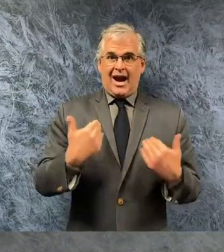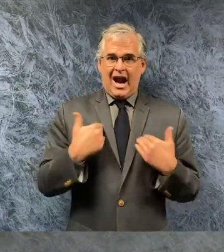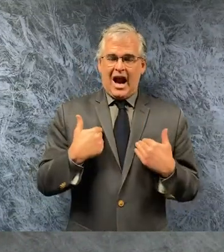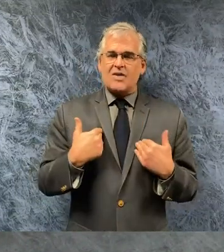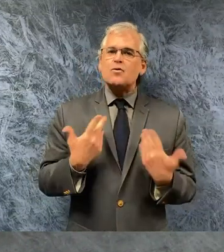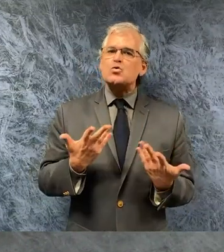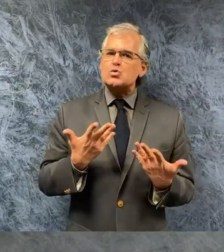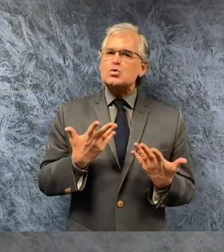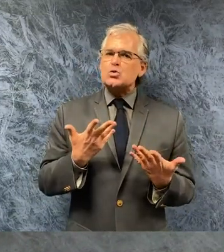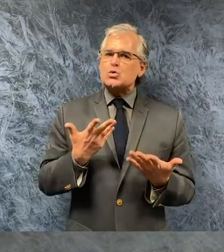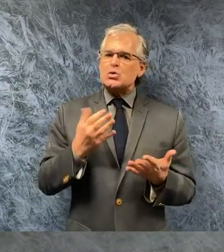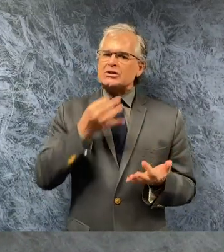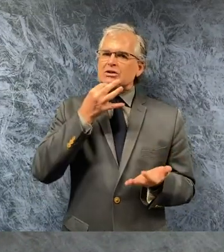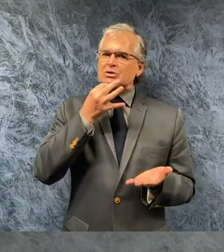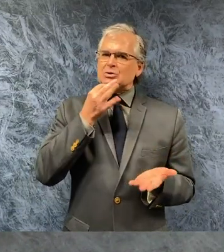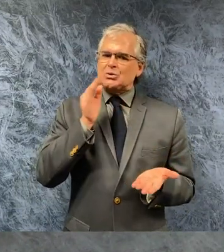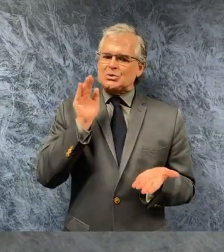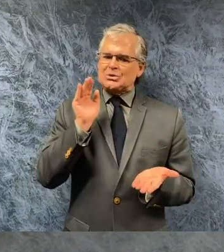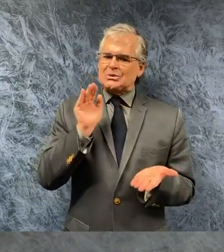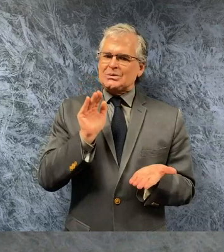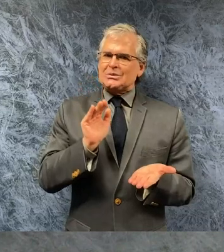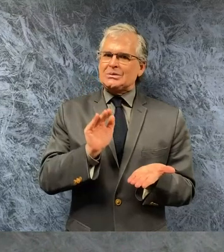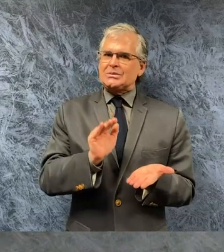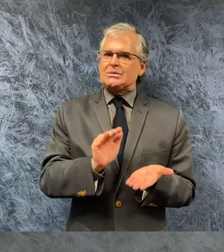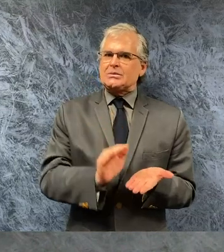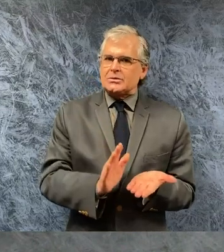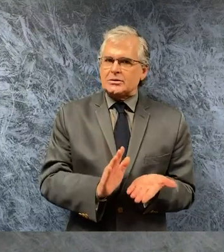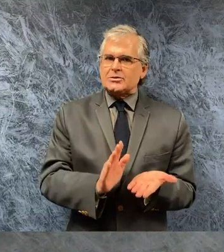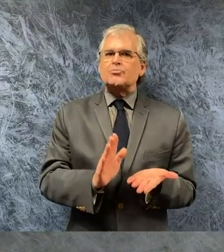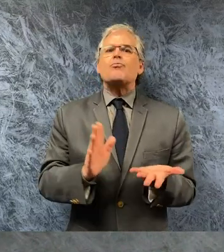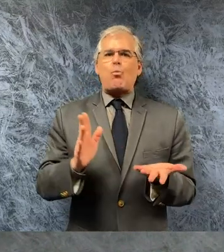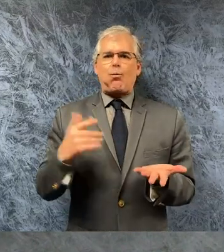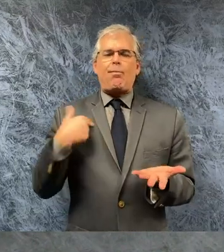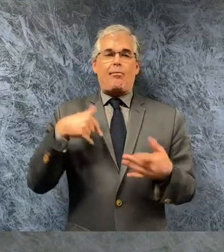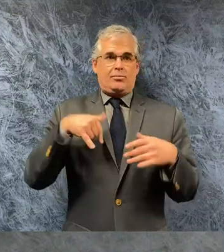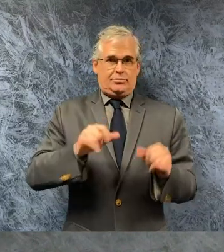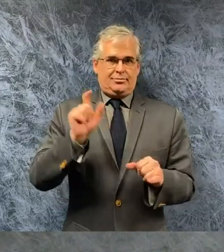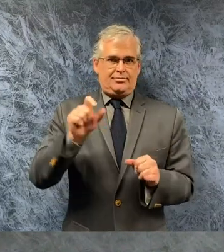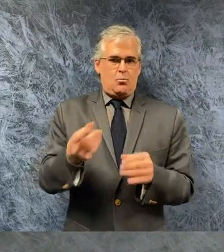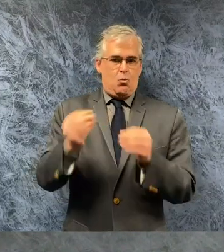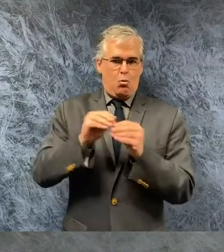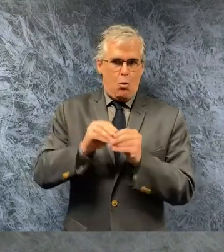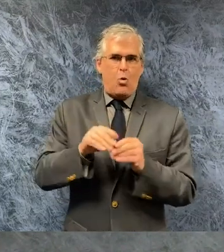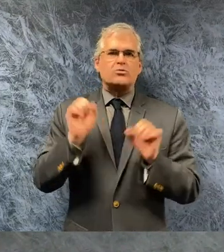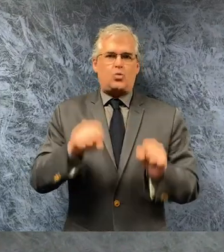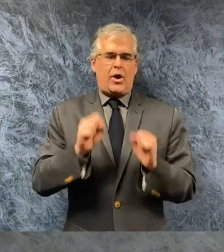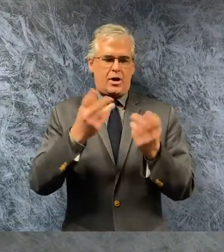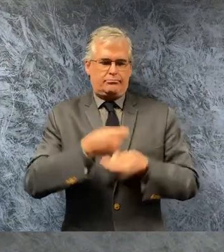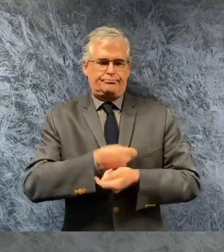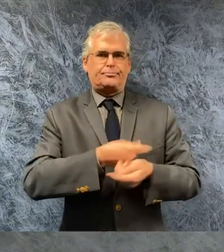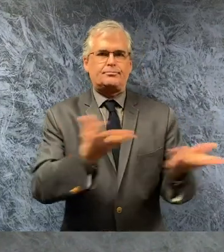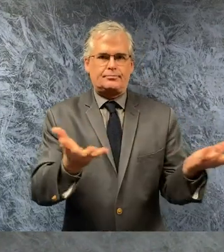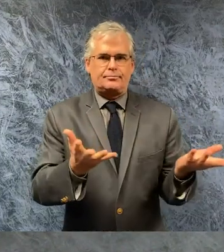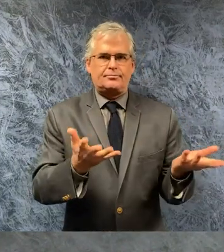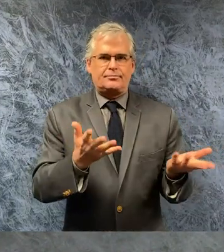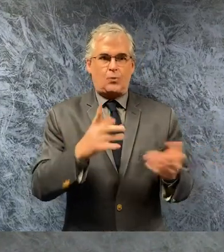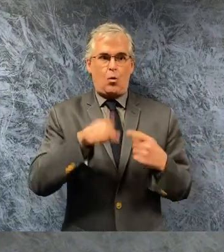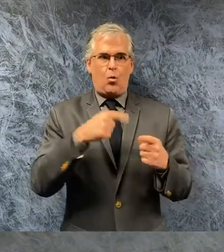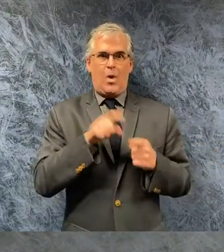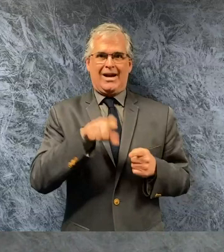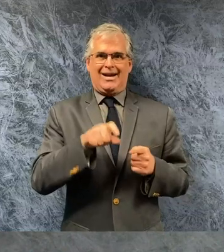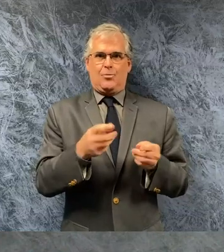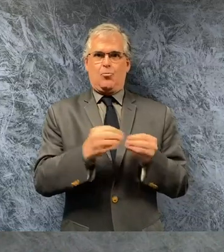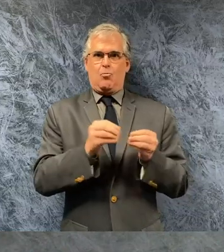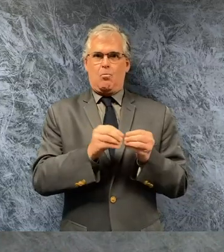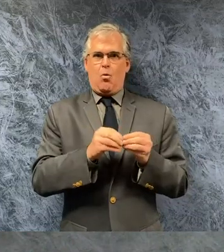we continue aggressive efforts to attain and distribute more as the need increases and i can't thank you enough for our private